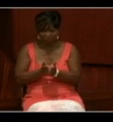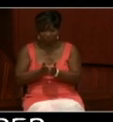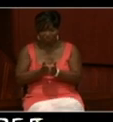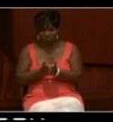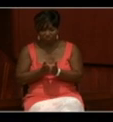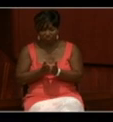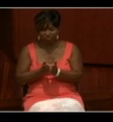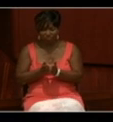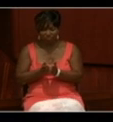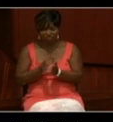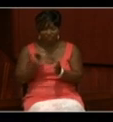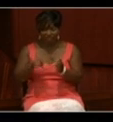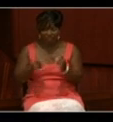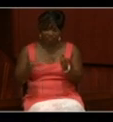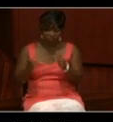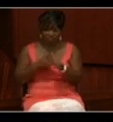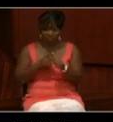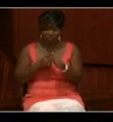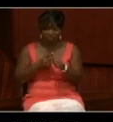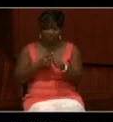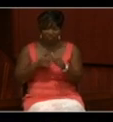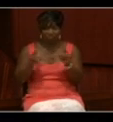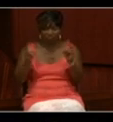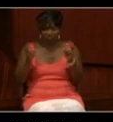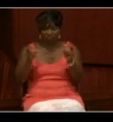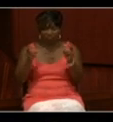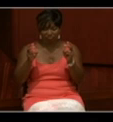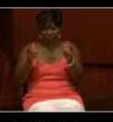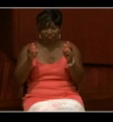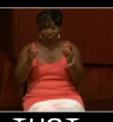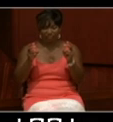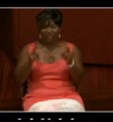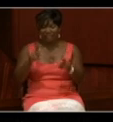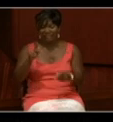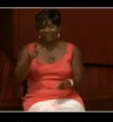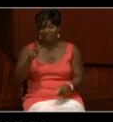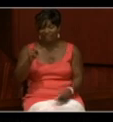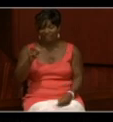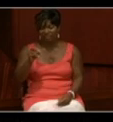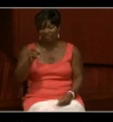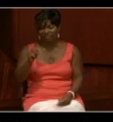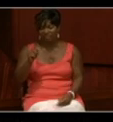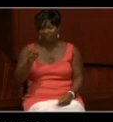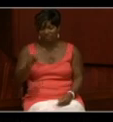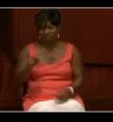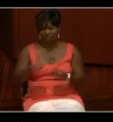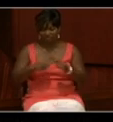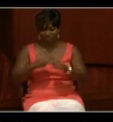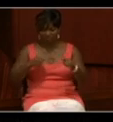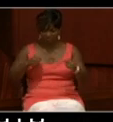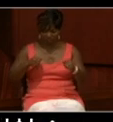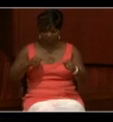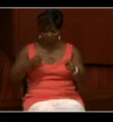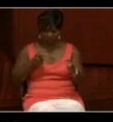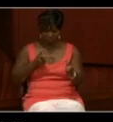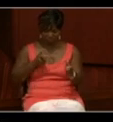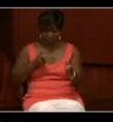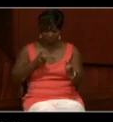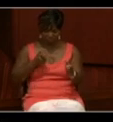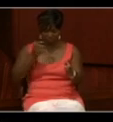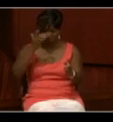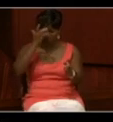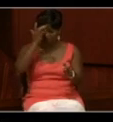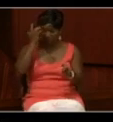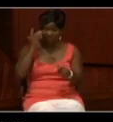origin of the term of the nautical speed or knots. And then after that, a few